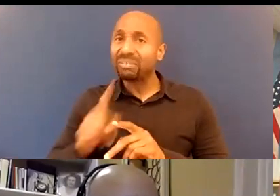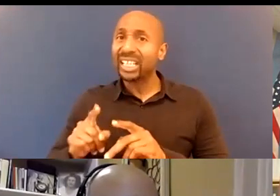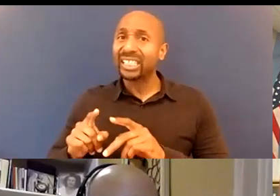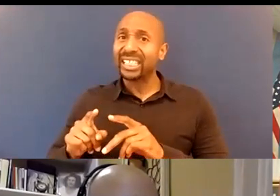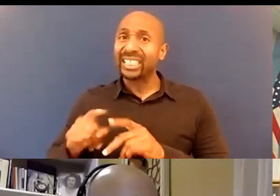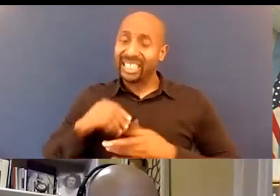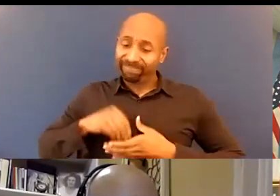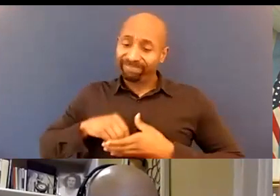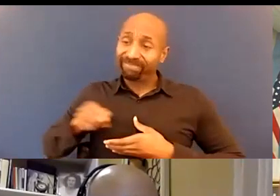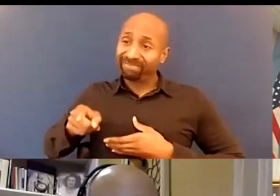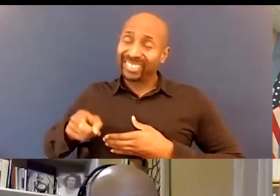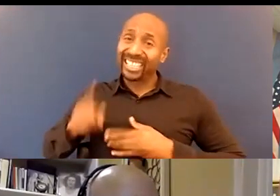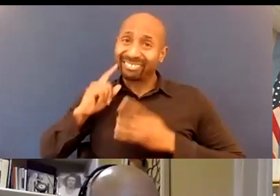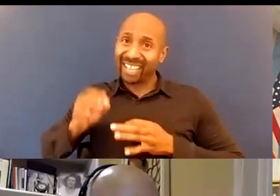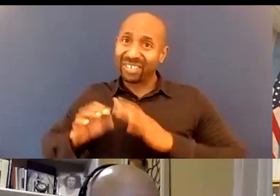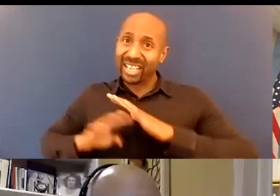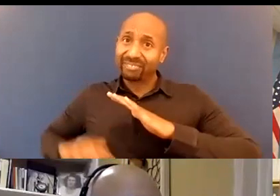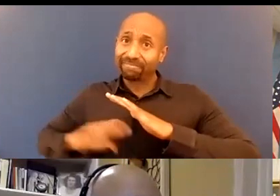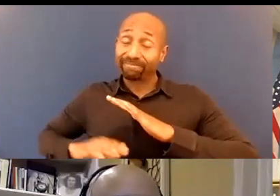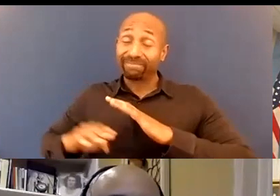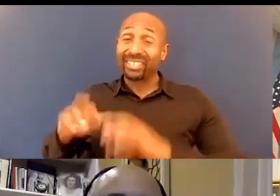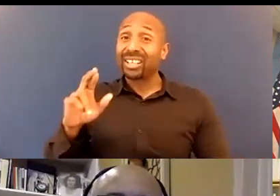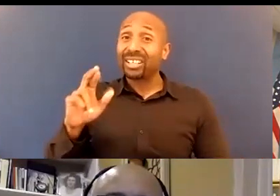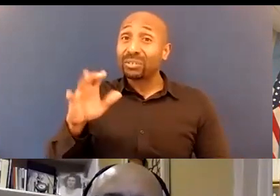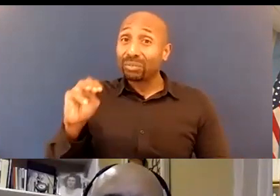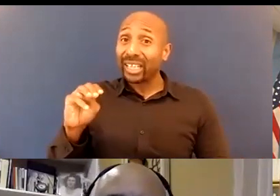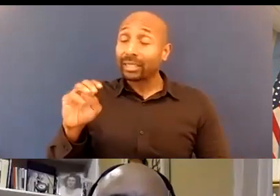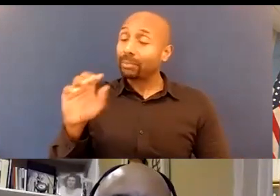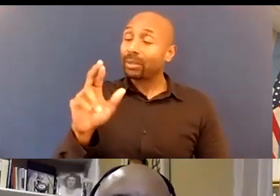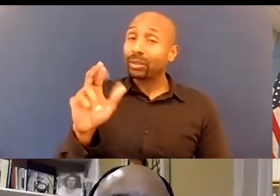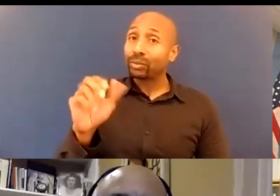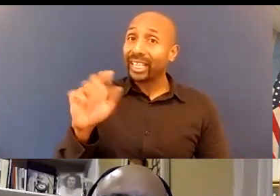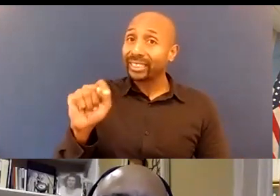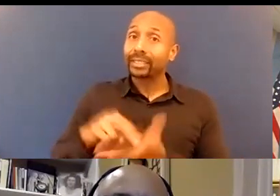that says you really believe your skin color is superior than someone else